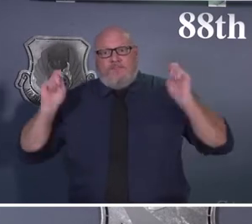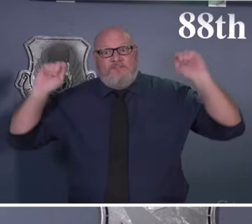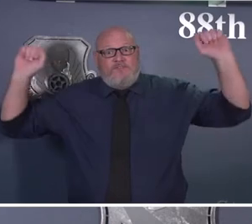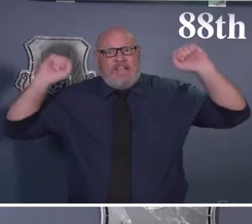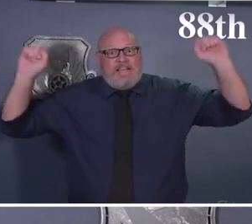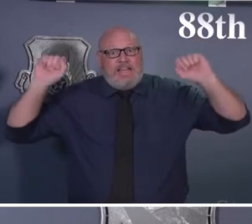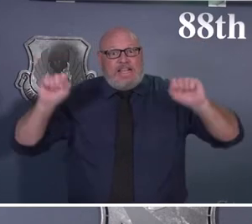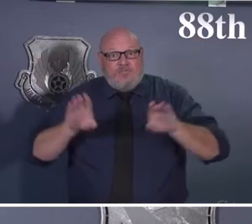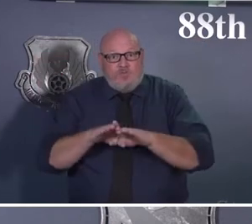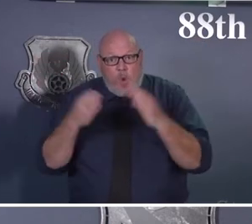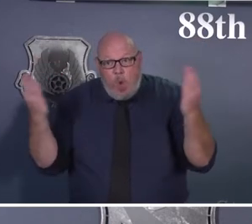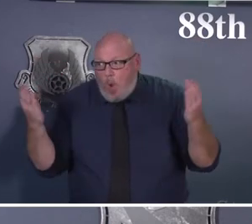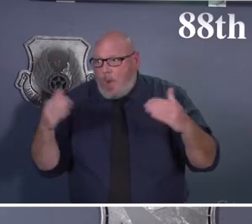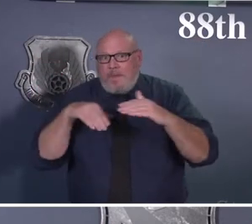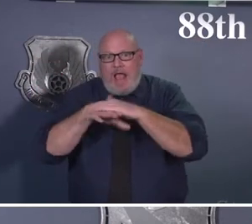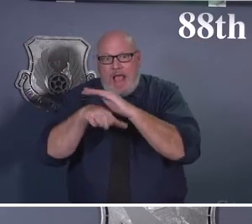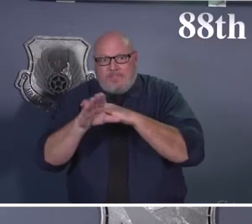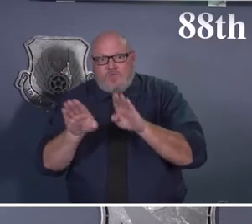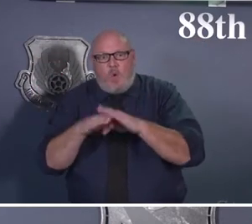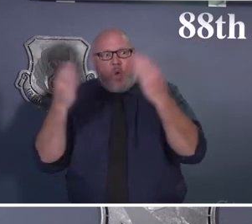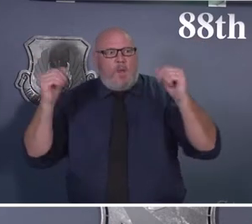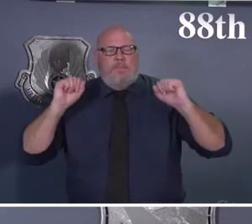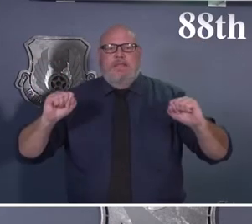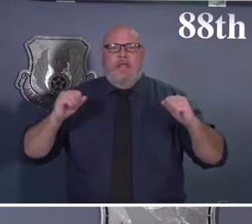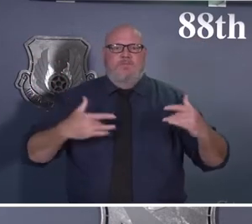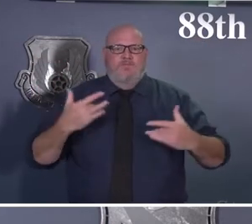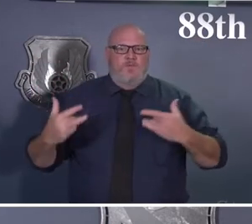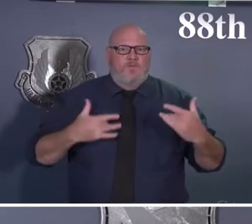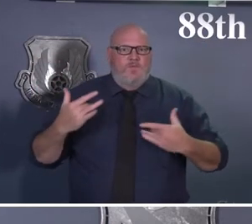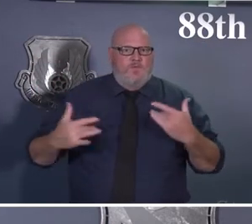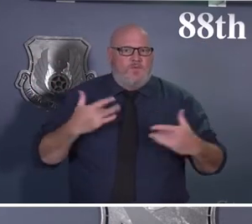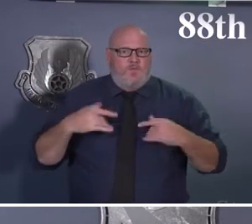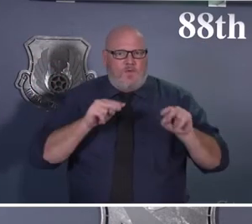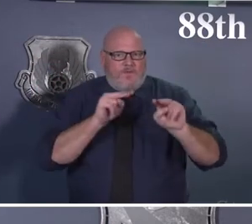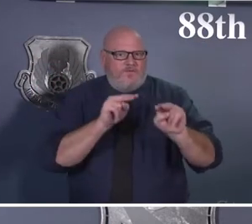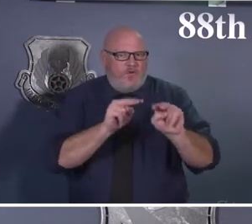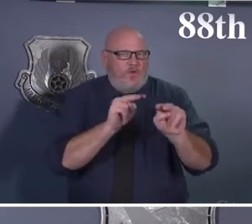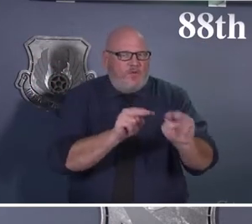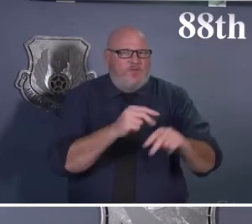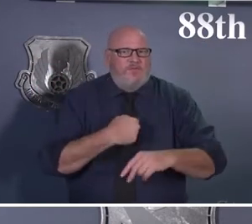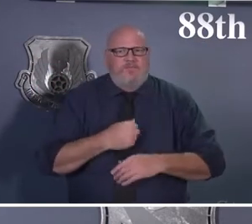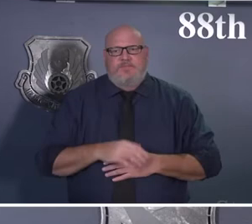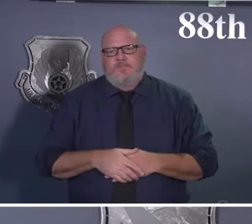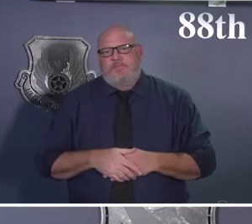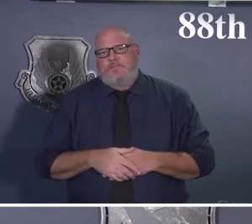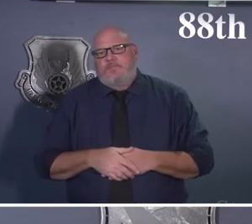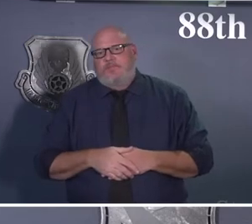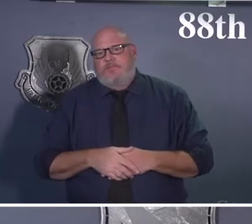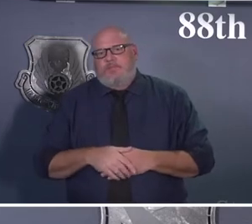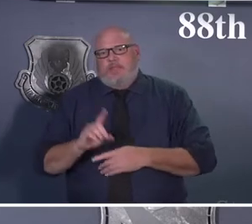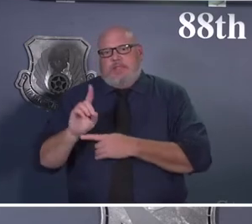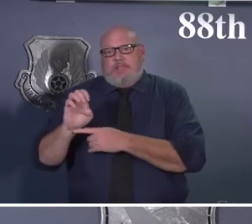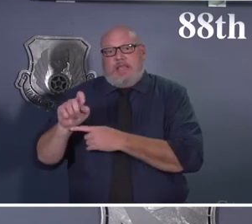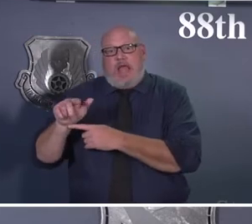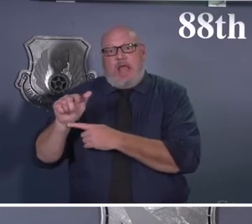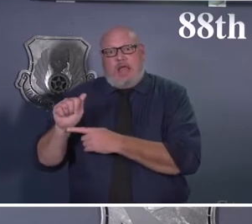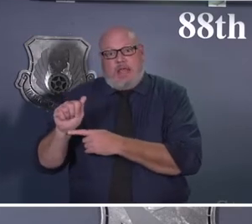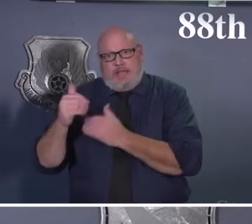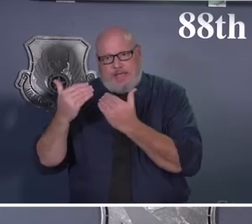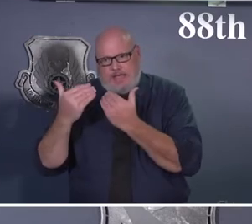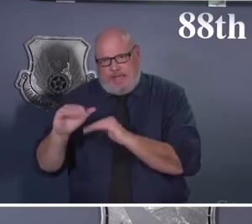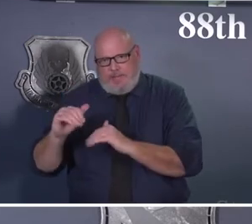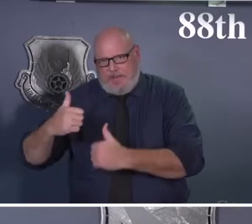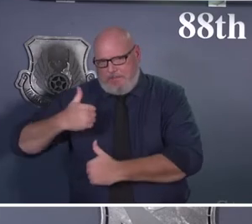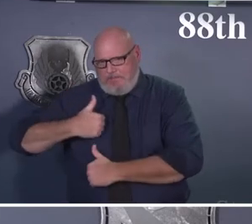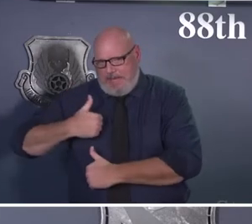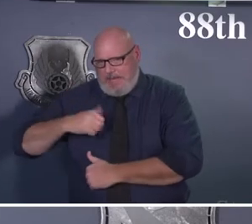all the time. And so initially in Delta, we kind of ratcheted it down to military only. About a week and a half later,